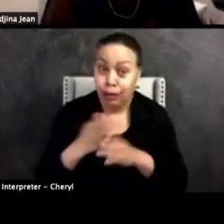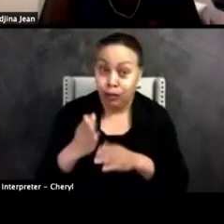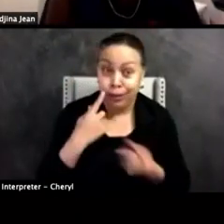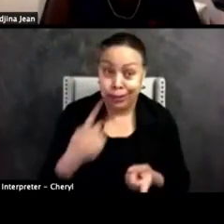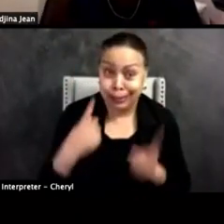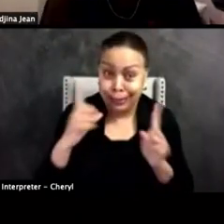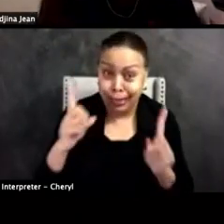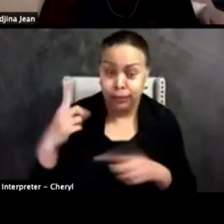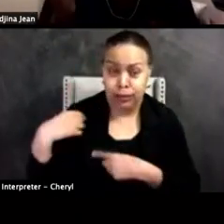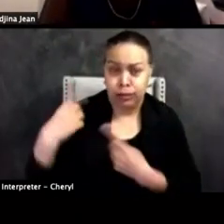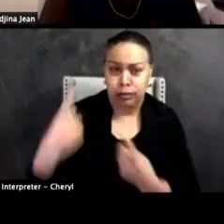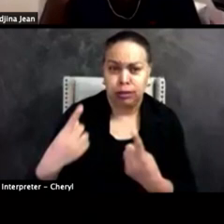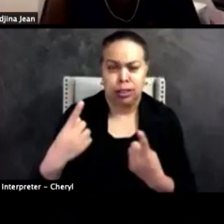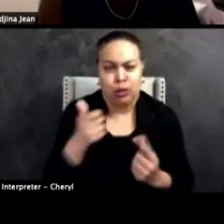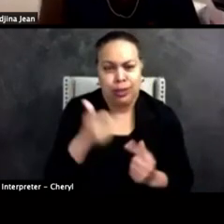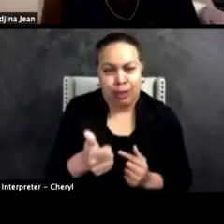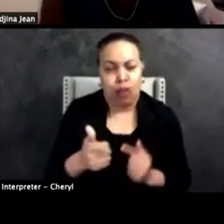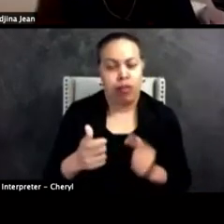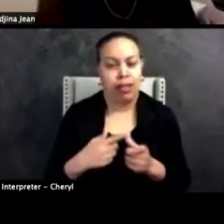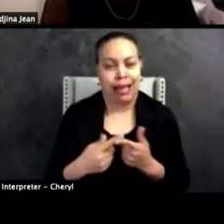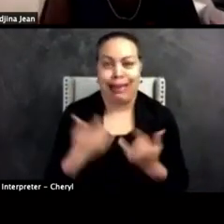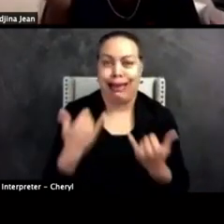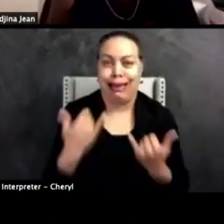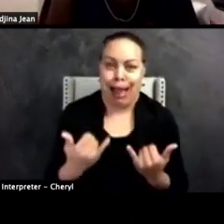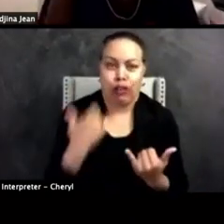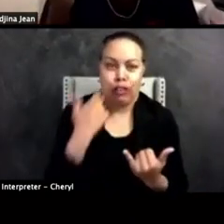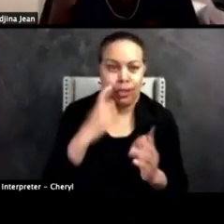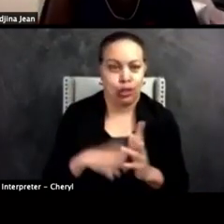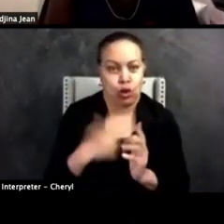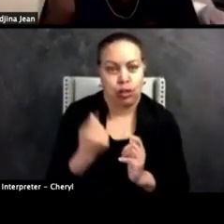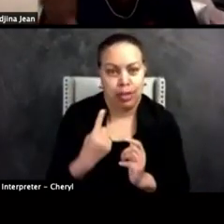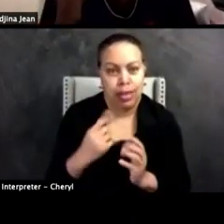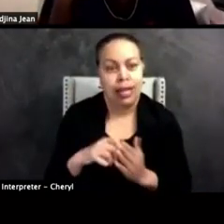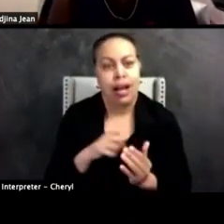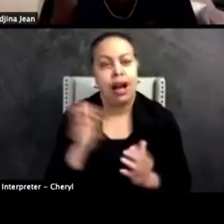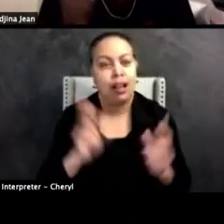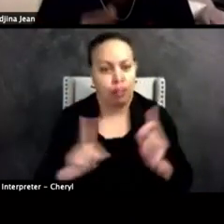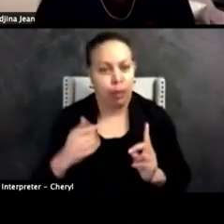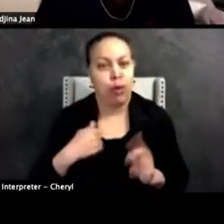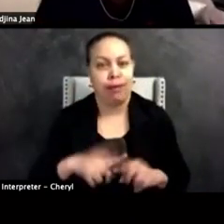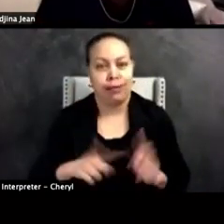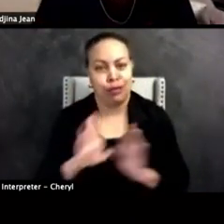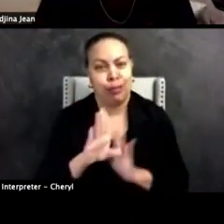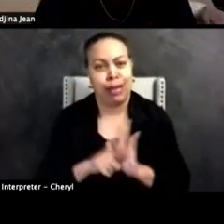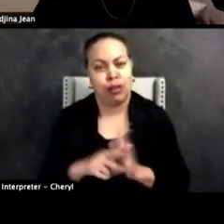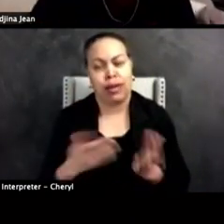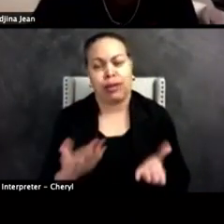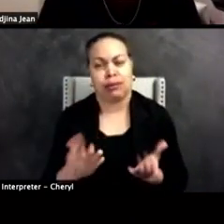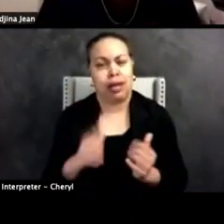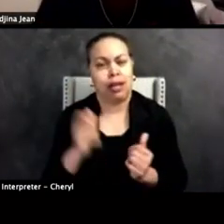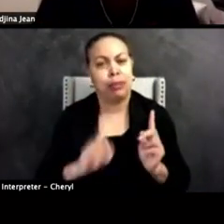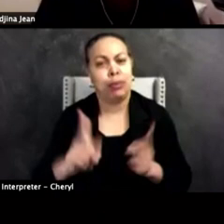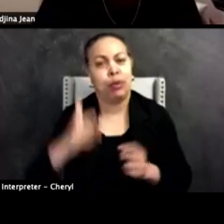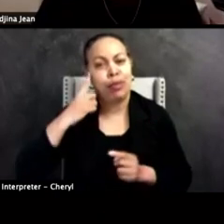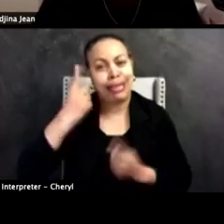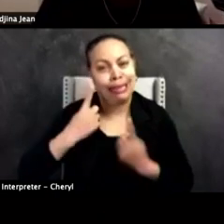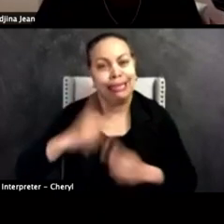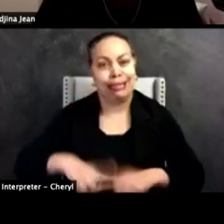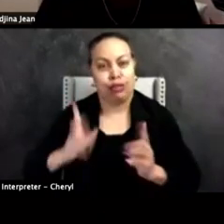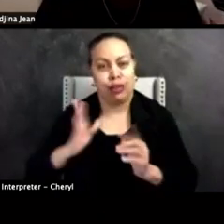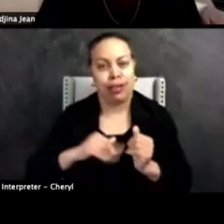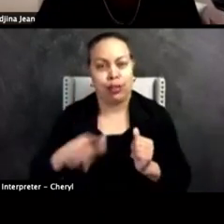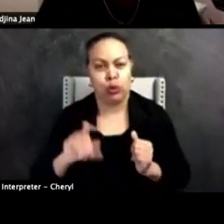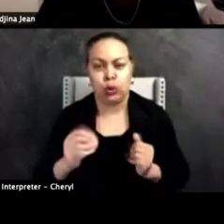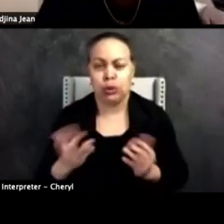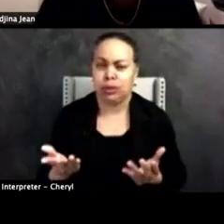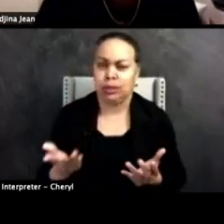with, with yourself and now only realizing that other people have different backgrounds, right? That other people think differently than you. It shouldn't